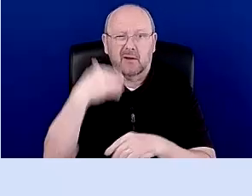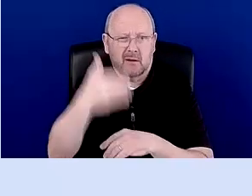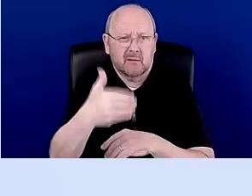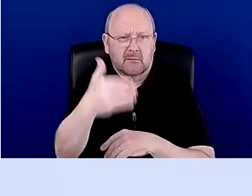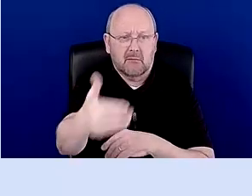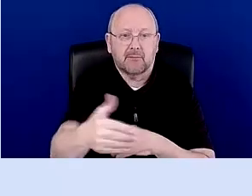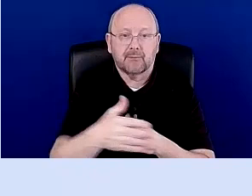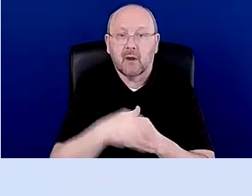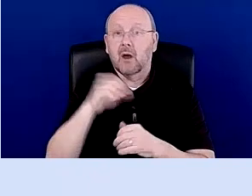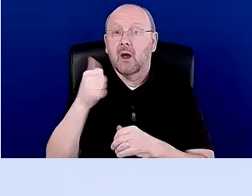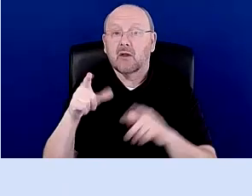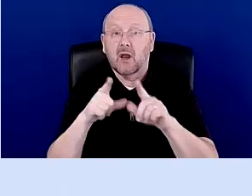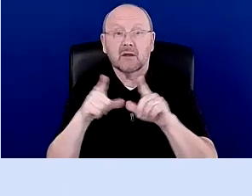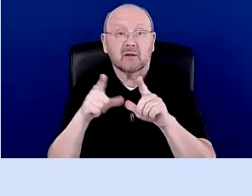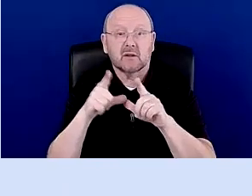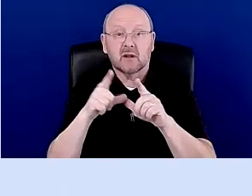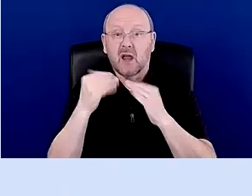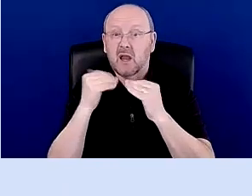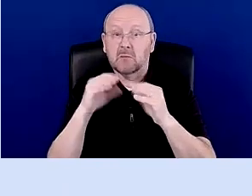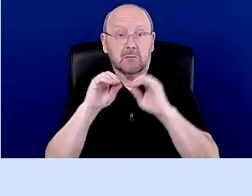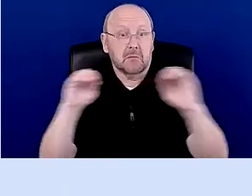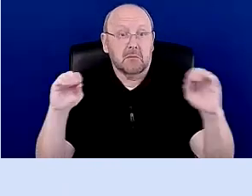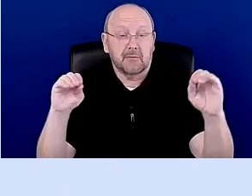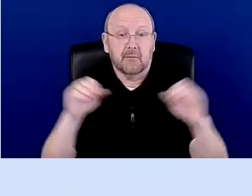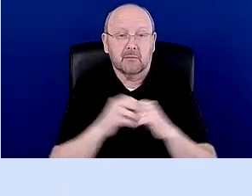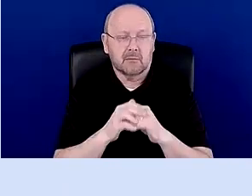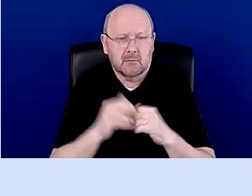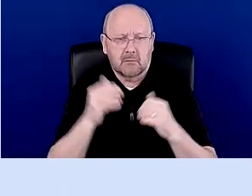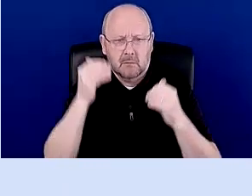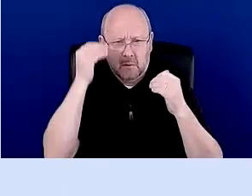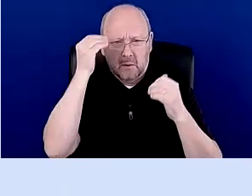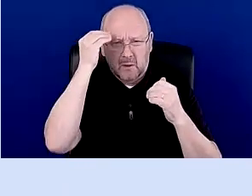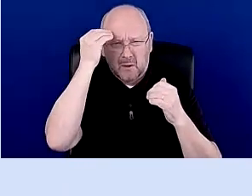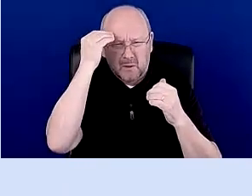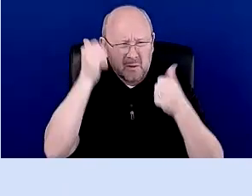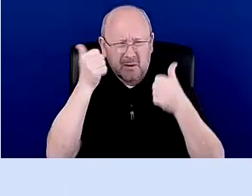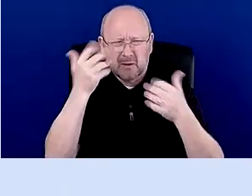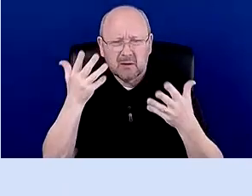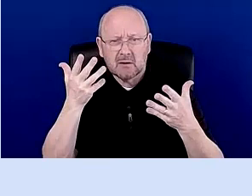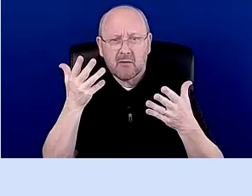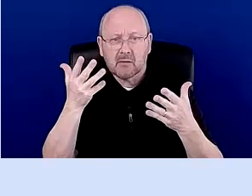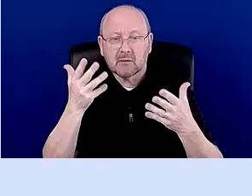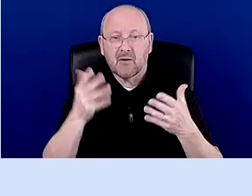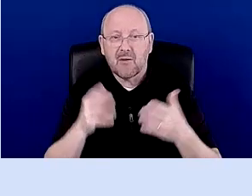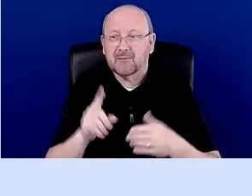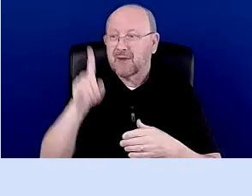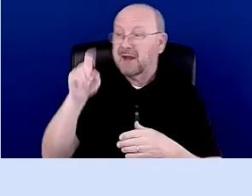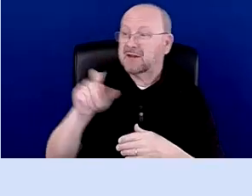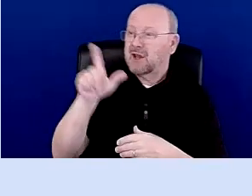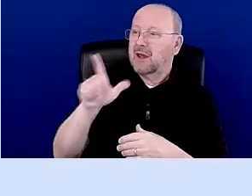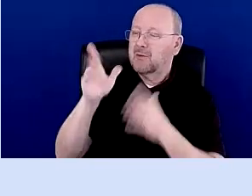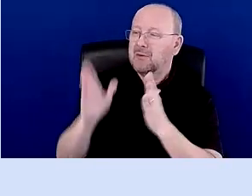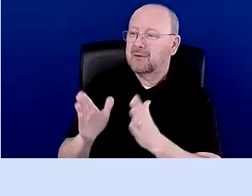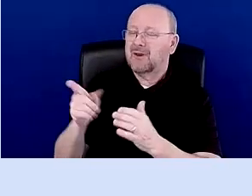license that is unlimited. So how do you tell the difference? The way I tell the difference is I ask a librarian and then